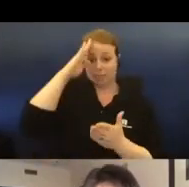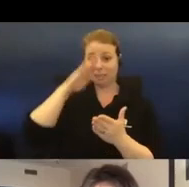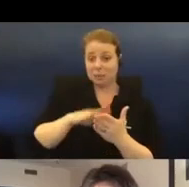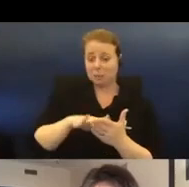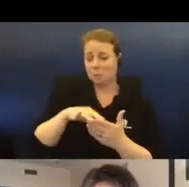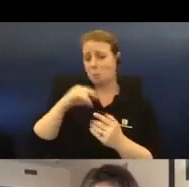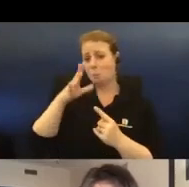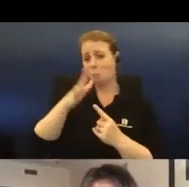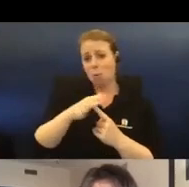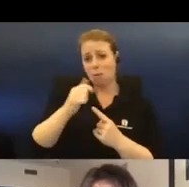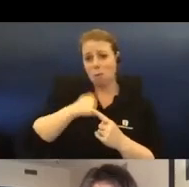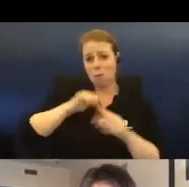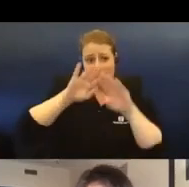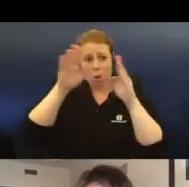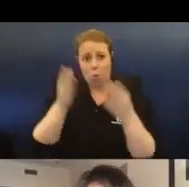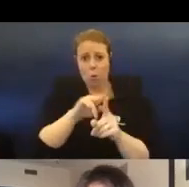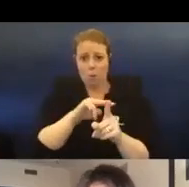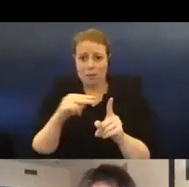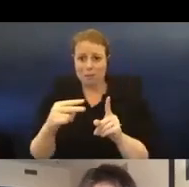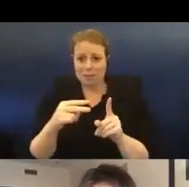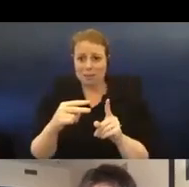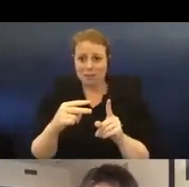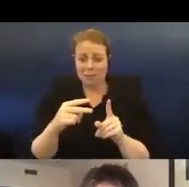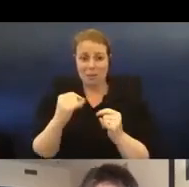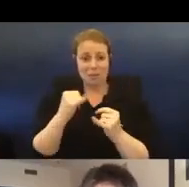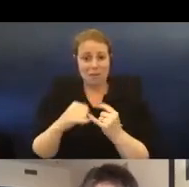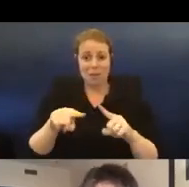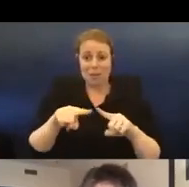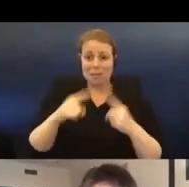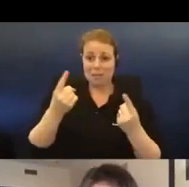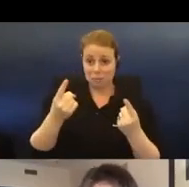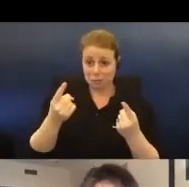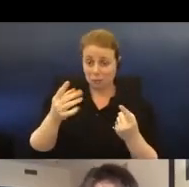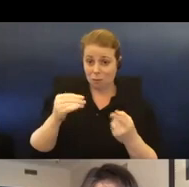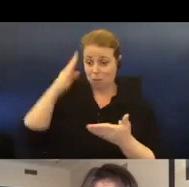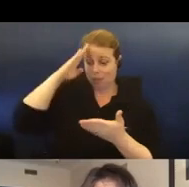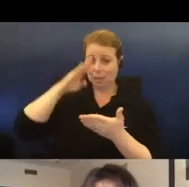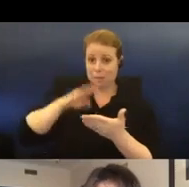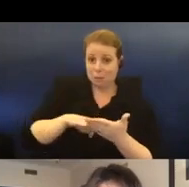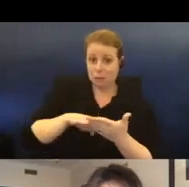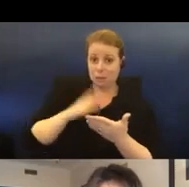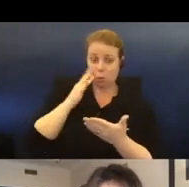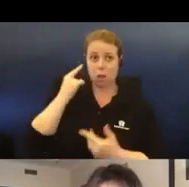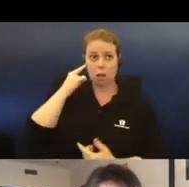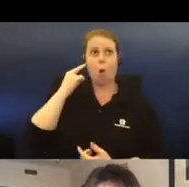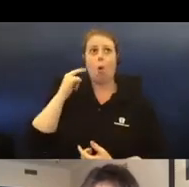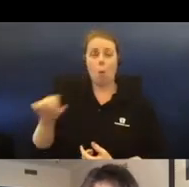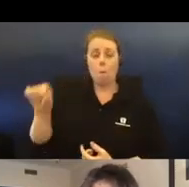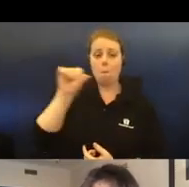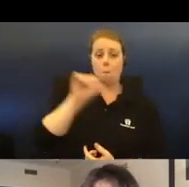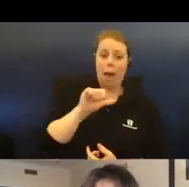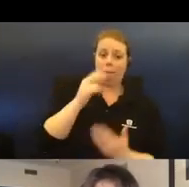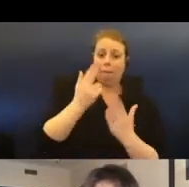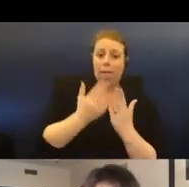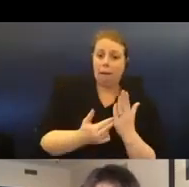and is in stark contrast to the events that catapulted me back into the fine art in 2017 with a